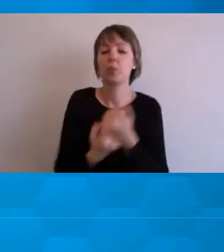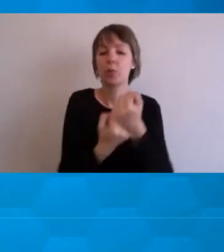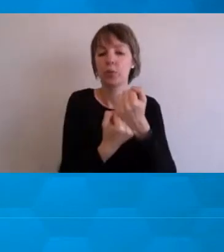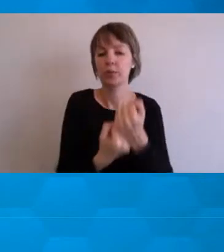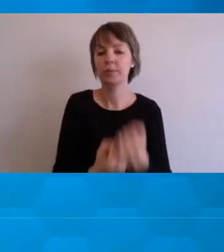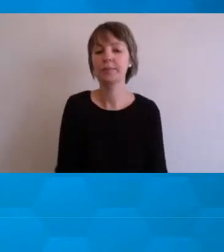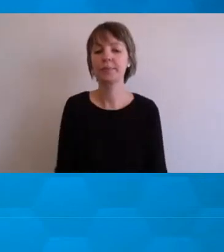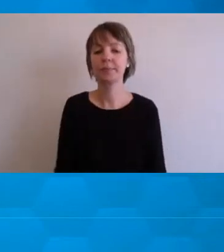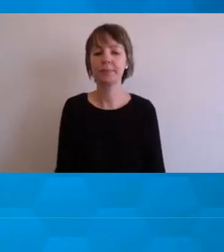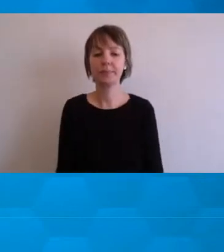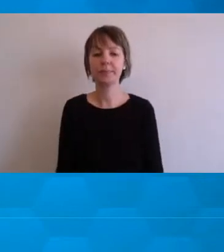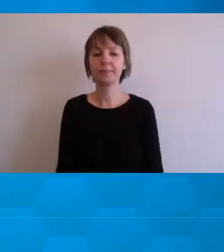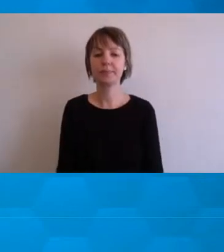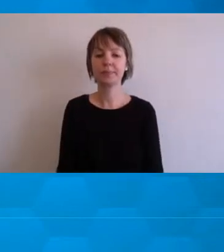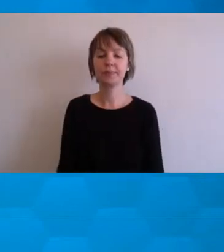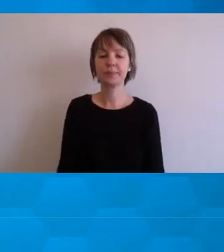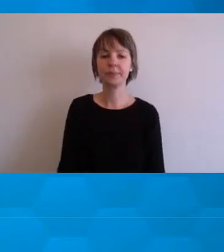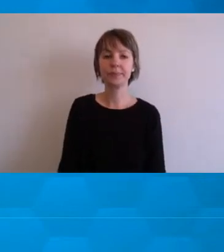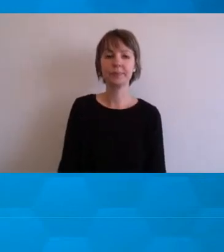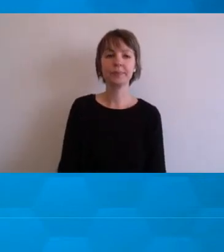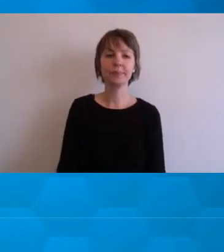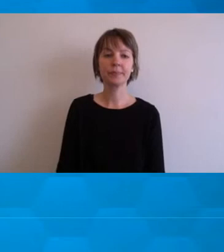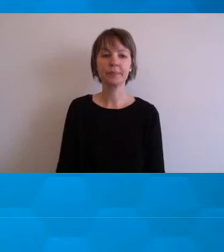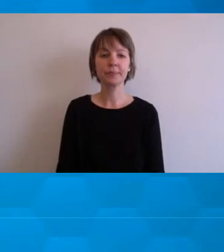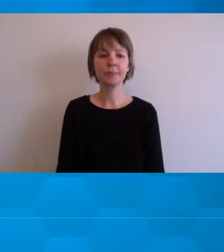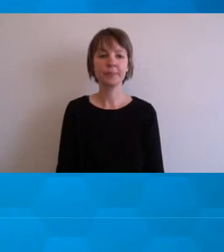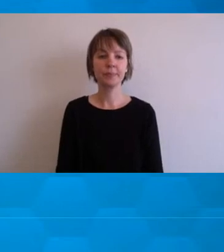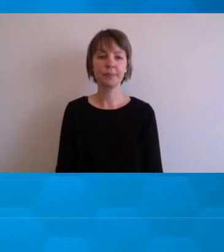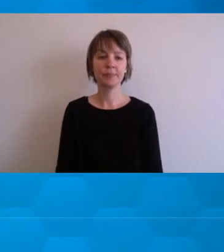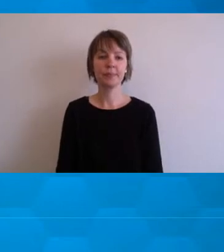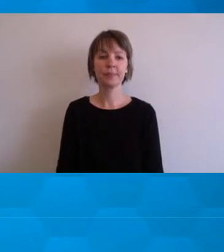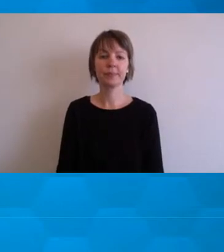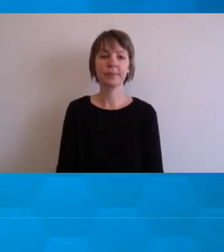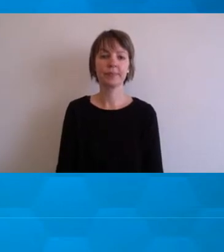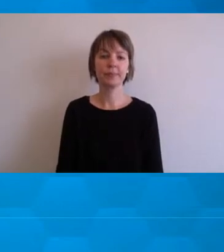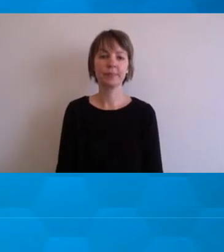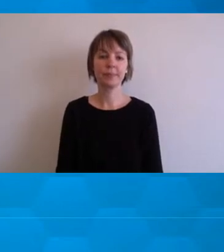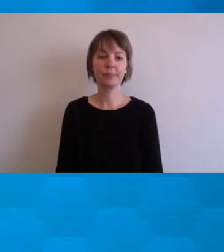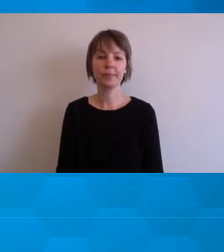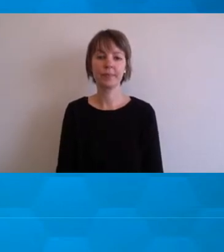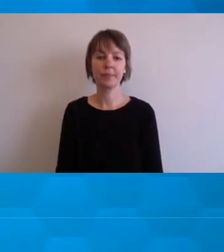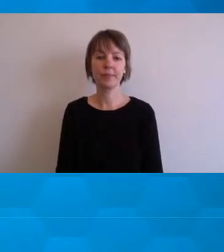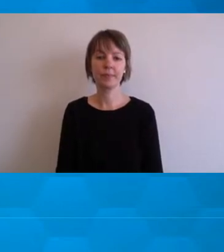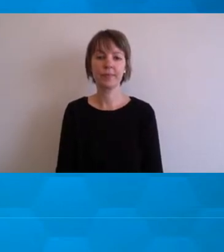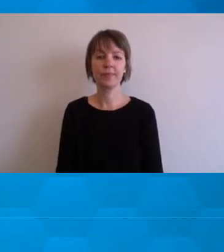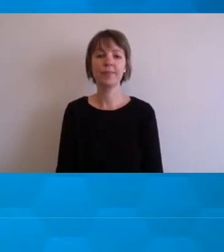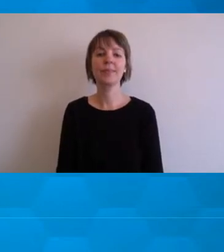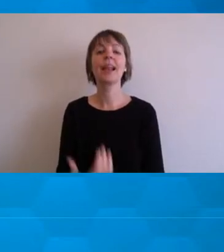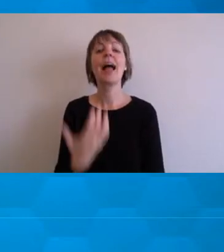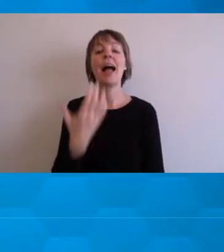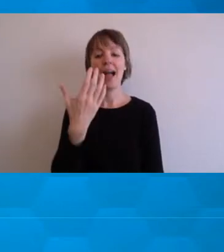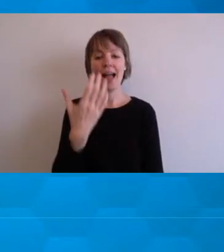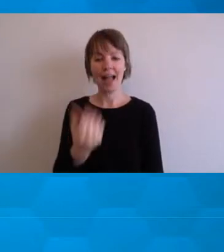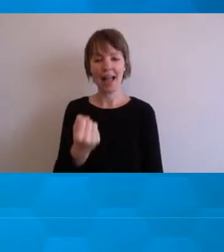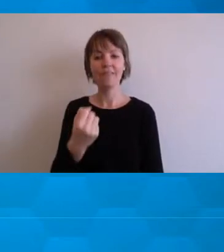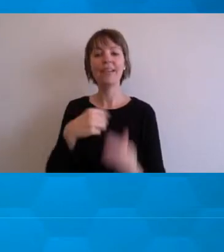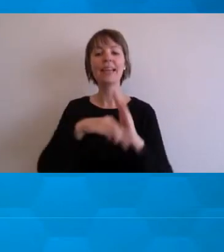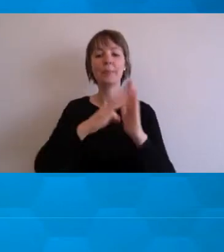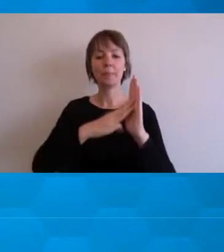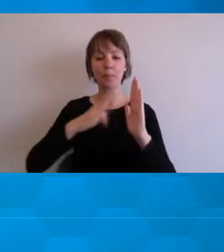So what this looks like is there's a link provided in Moodle.